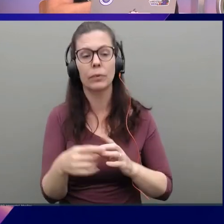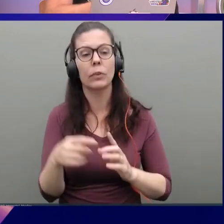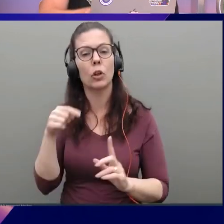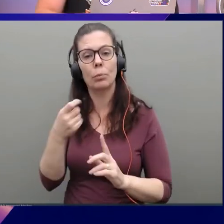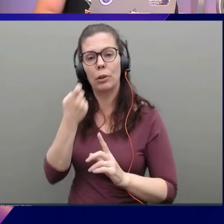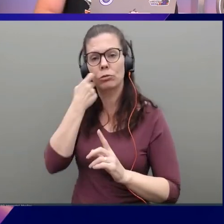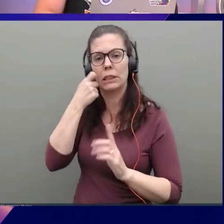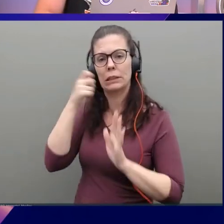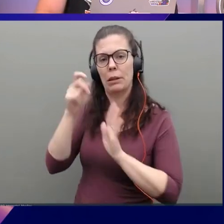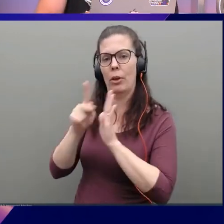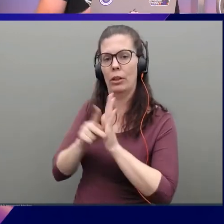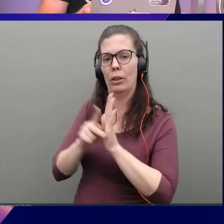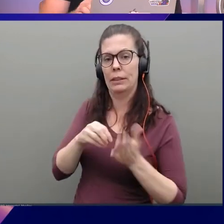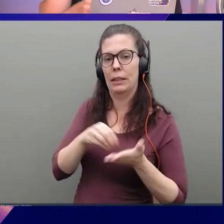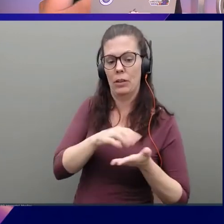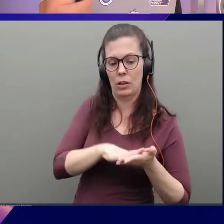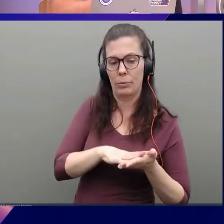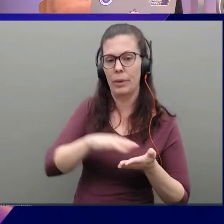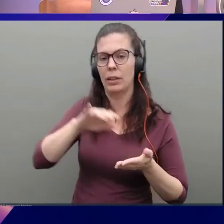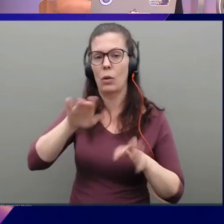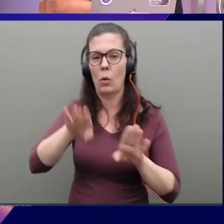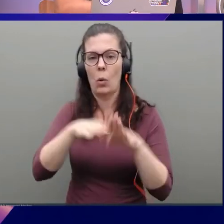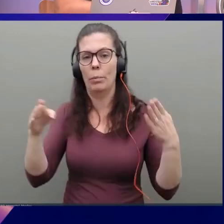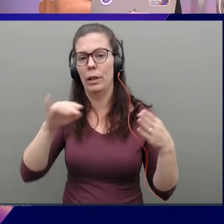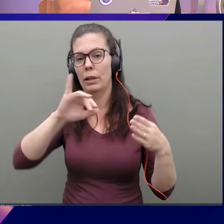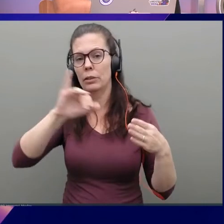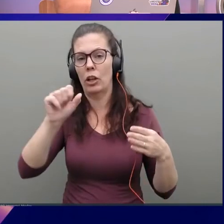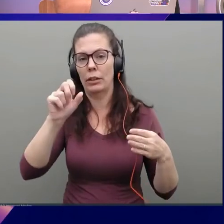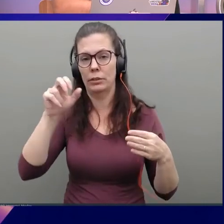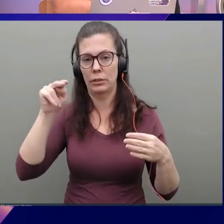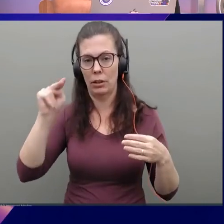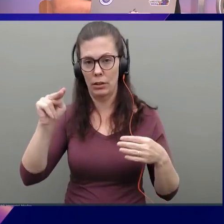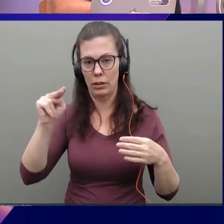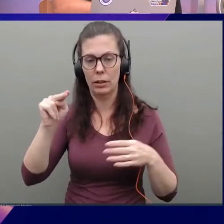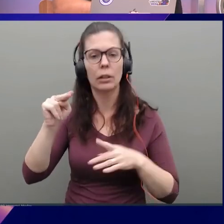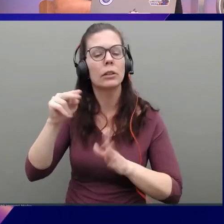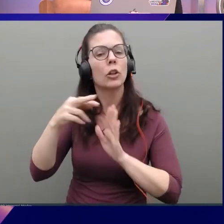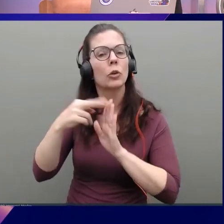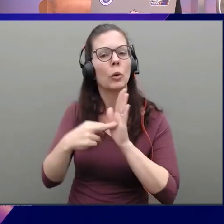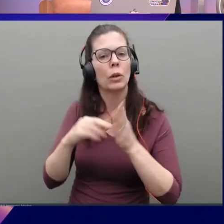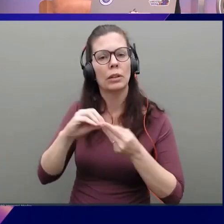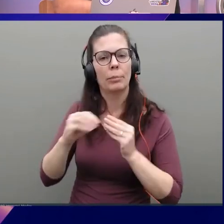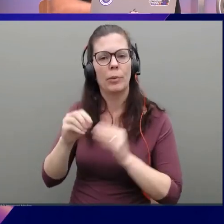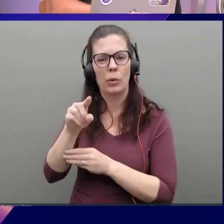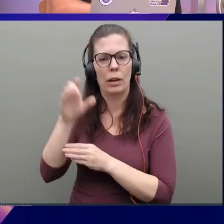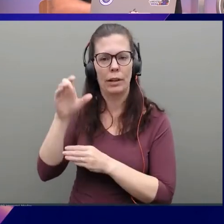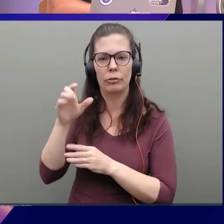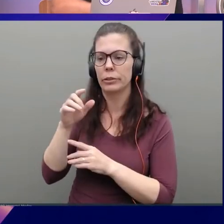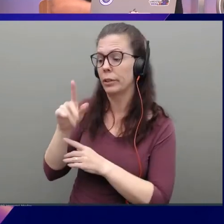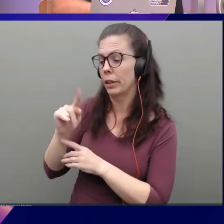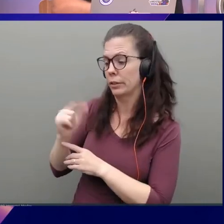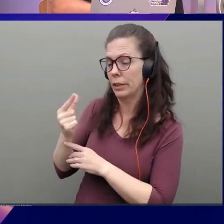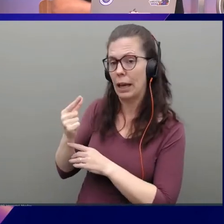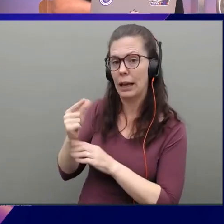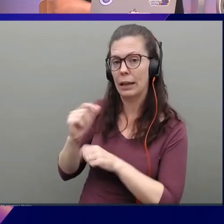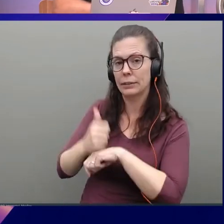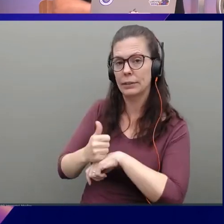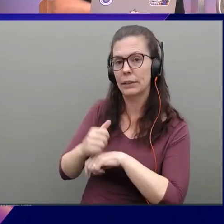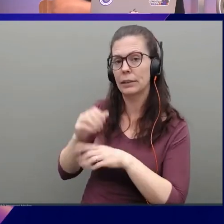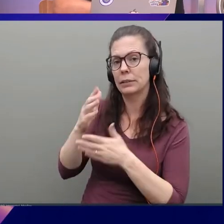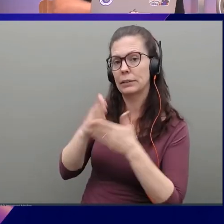document and I go into the JSON here. So, it says that I've got rule number 100 that says tag exists segment and then